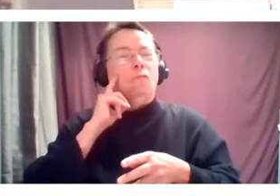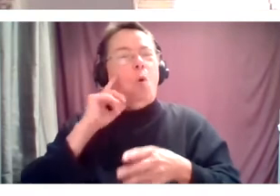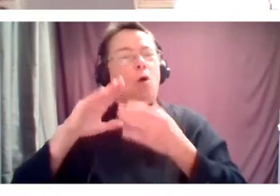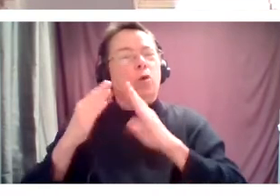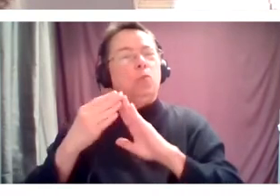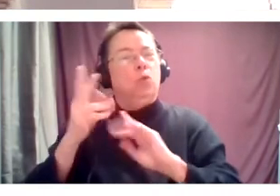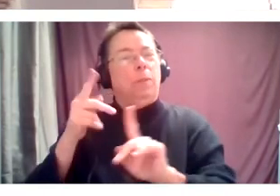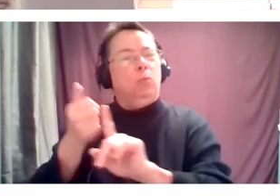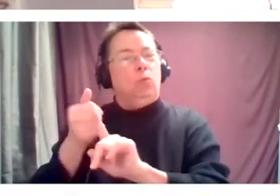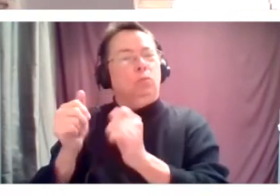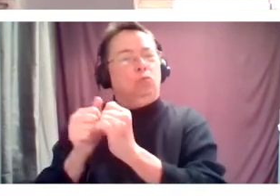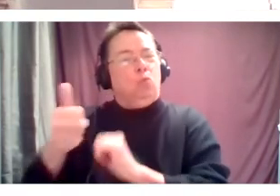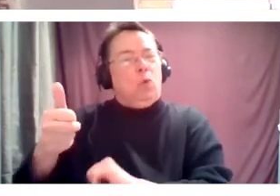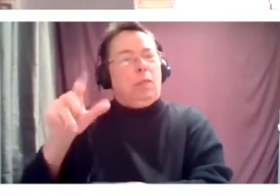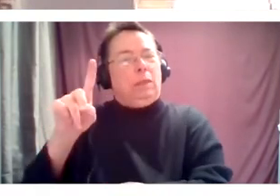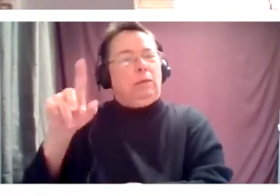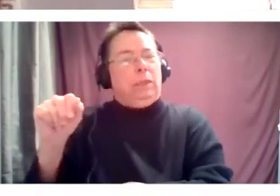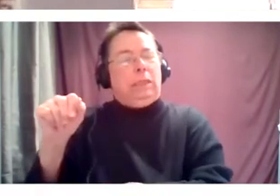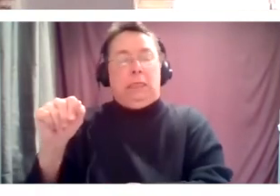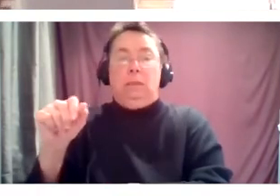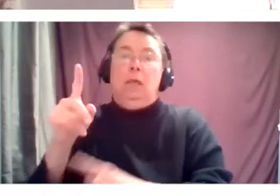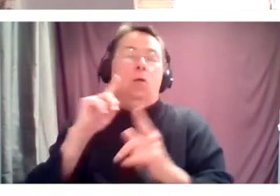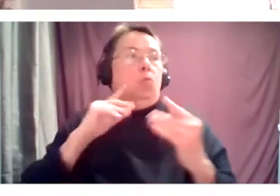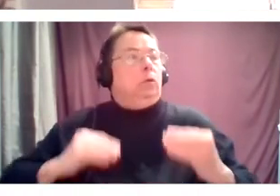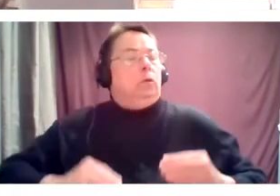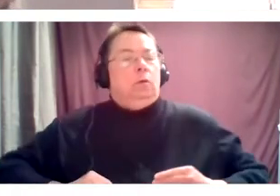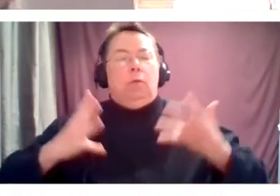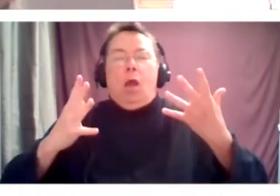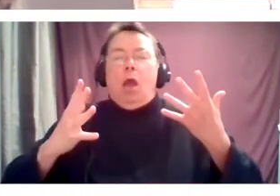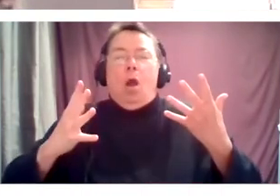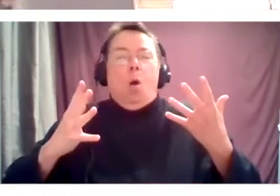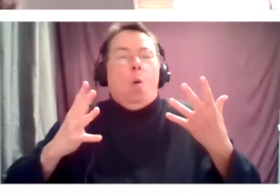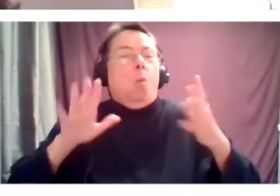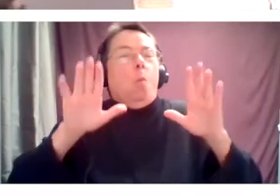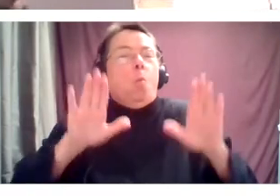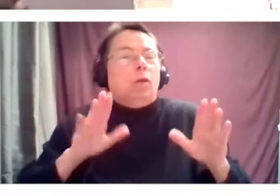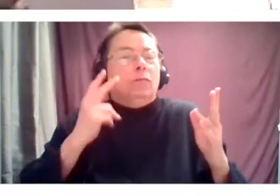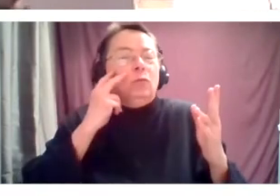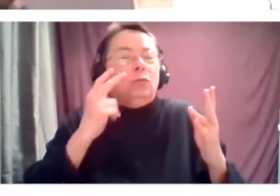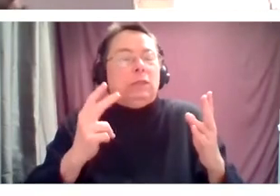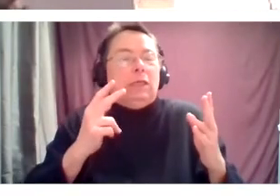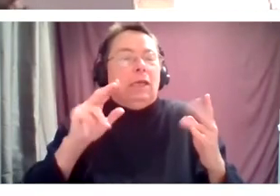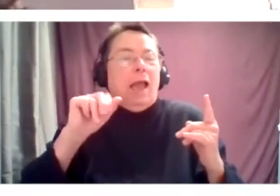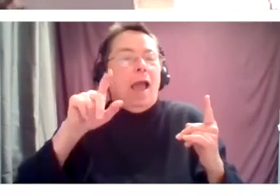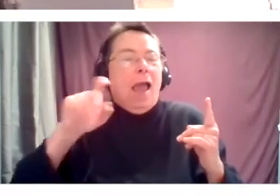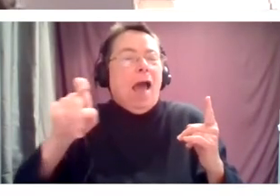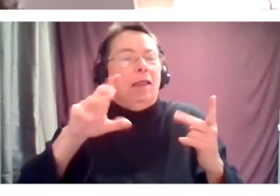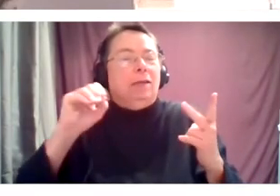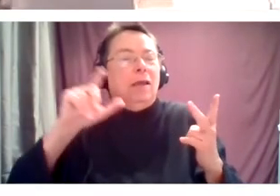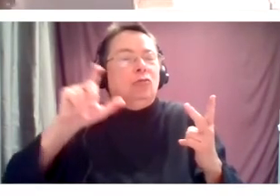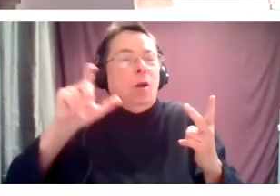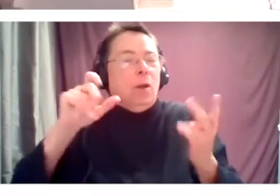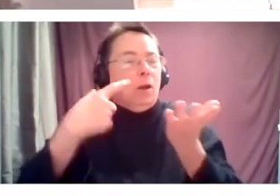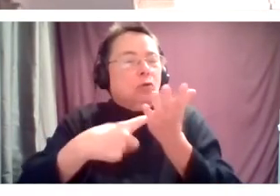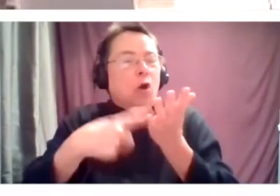it was just really heartening to hear, uh, Sharmie and Alex talk about it, um, for the folks at Wheelock, like